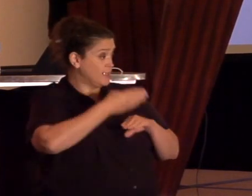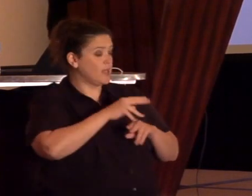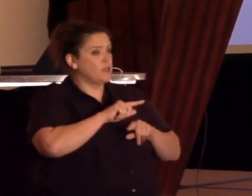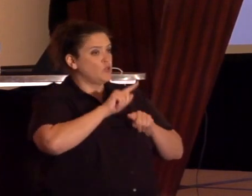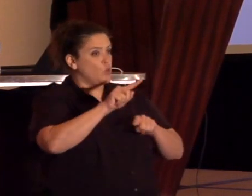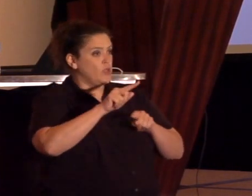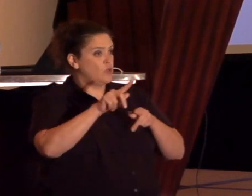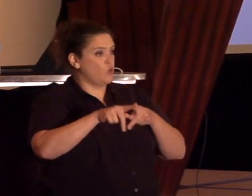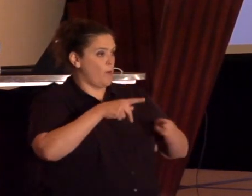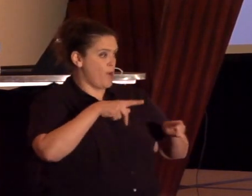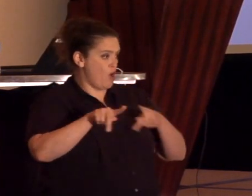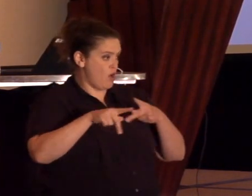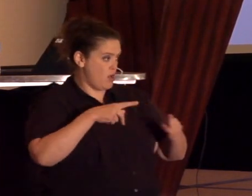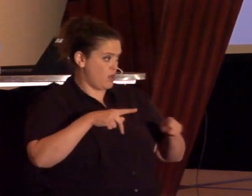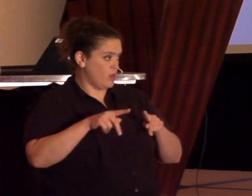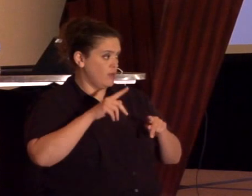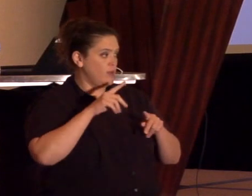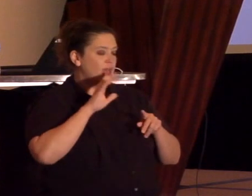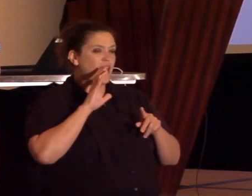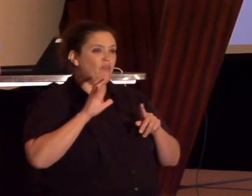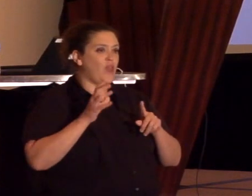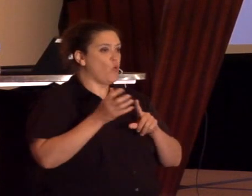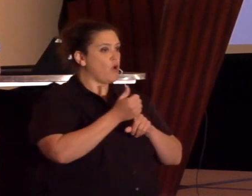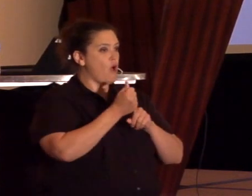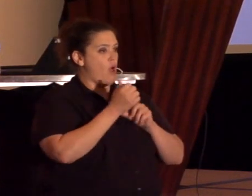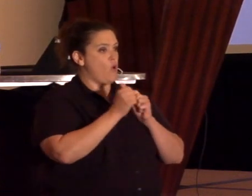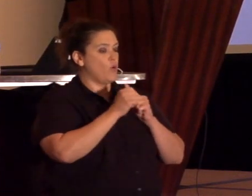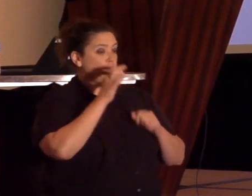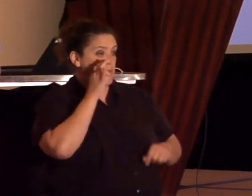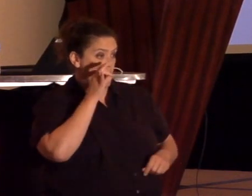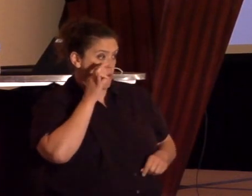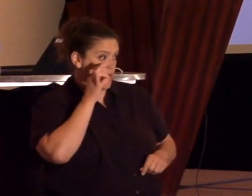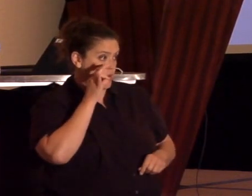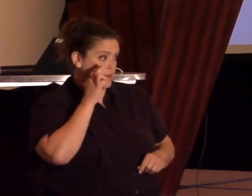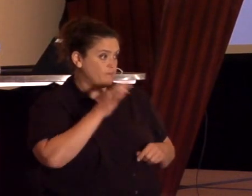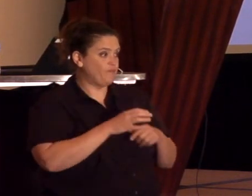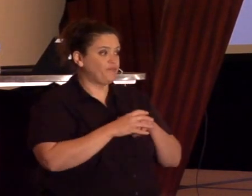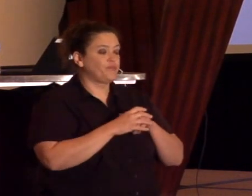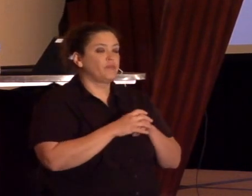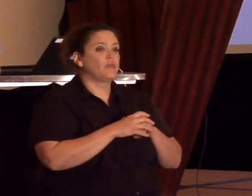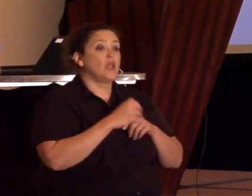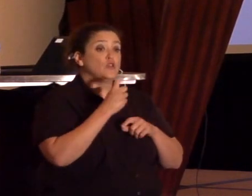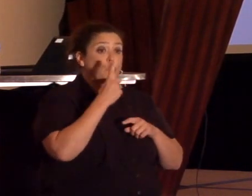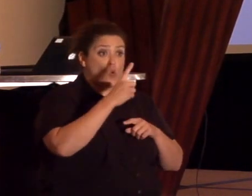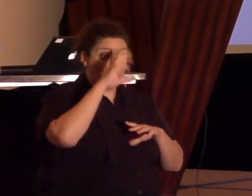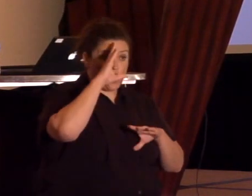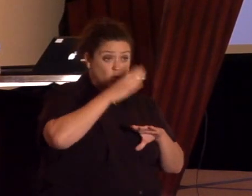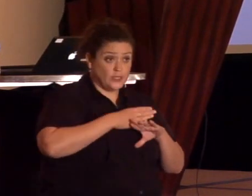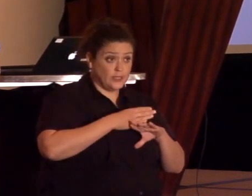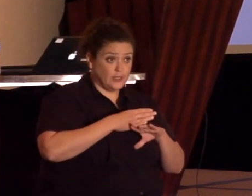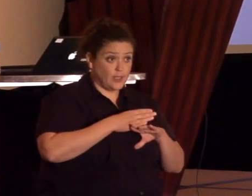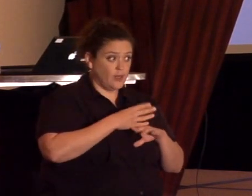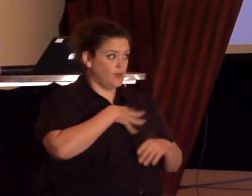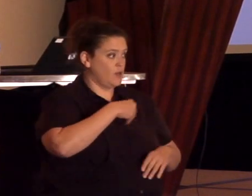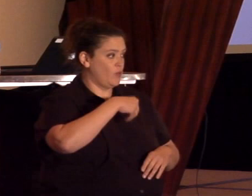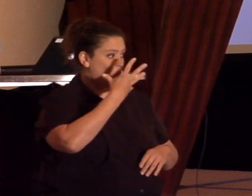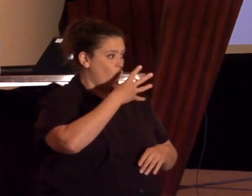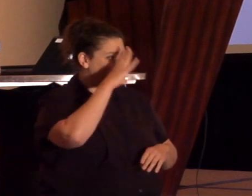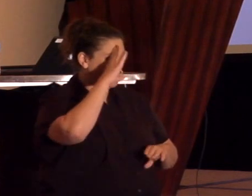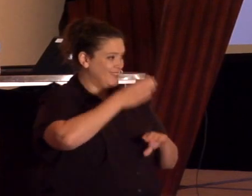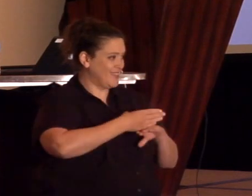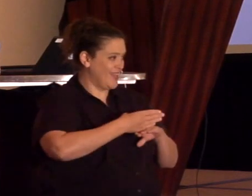and they were caught with marijuana by the police. And so one son, the white one,